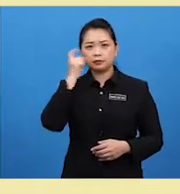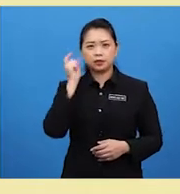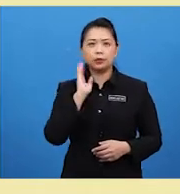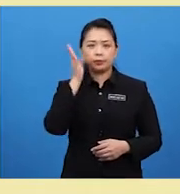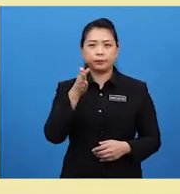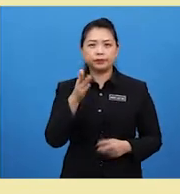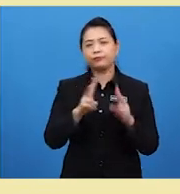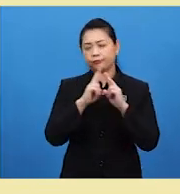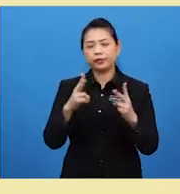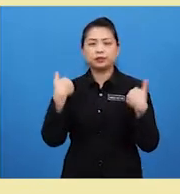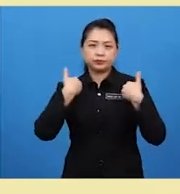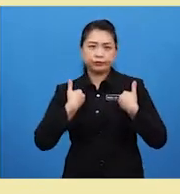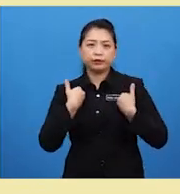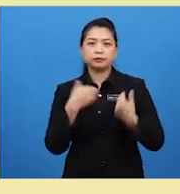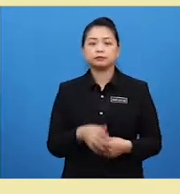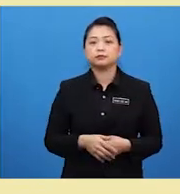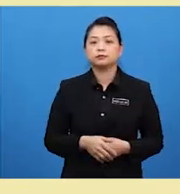we'll be pretty tired